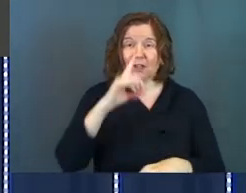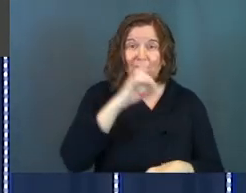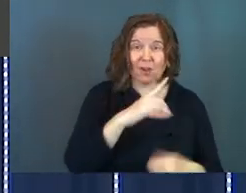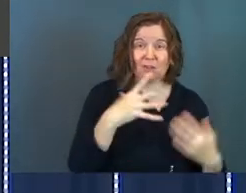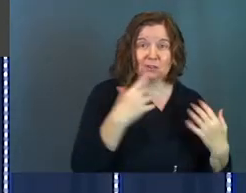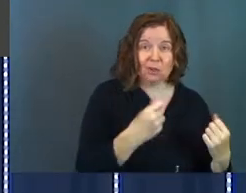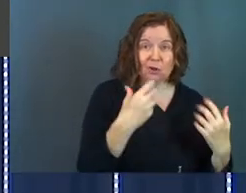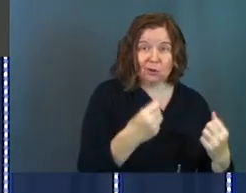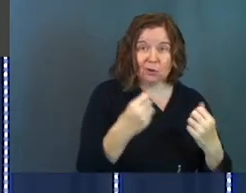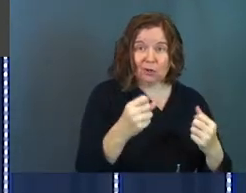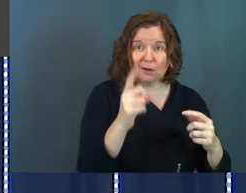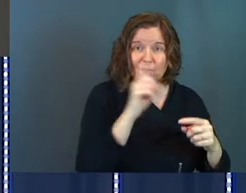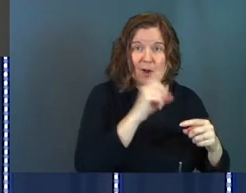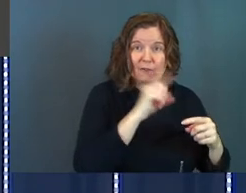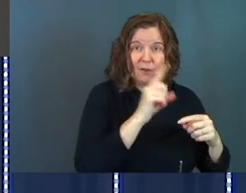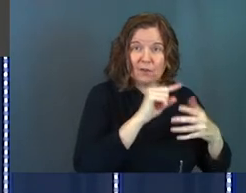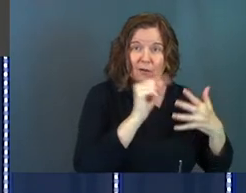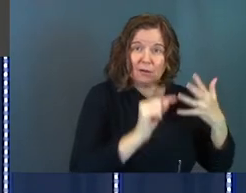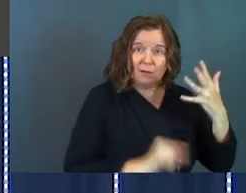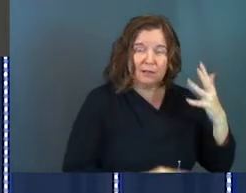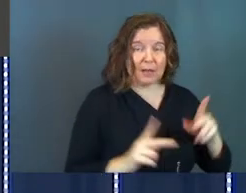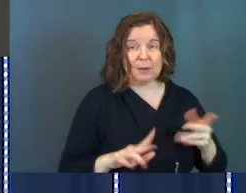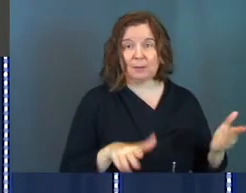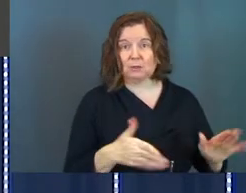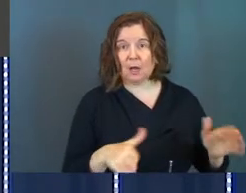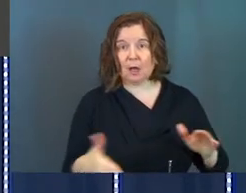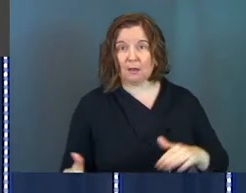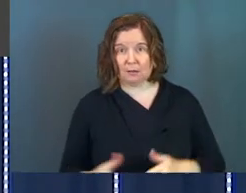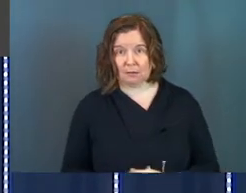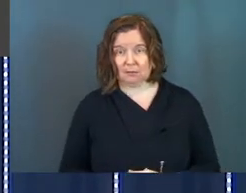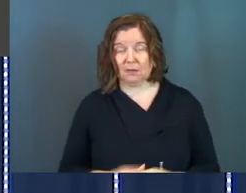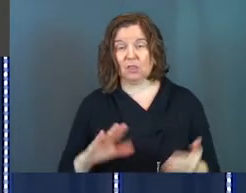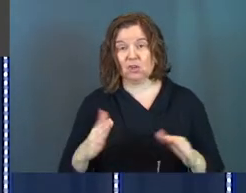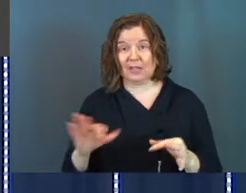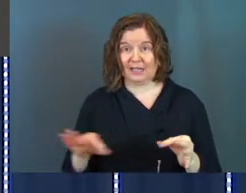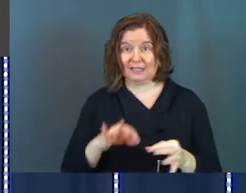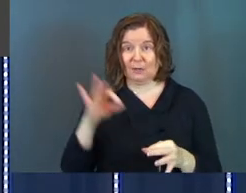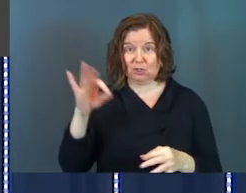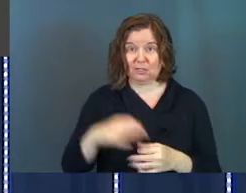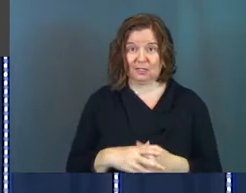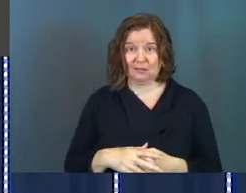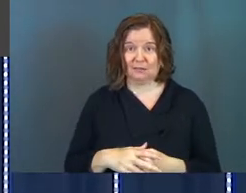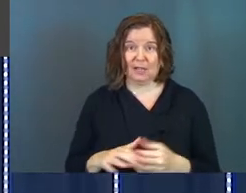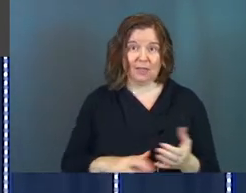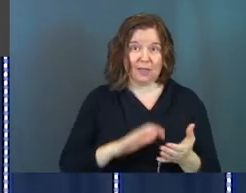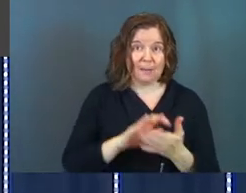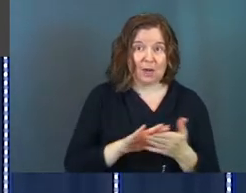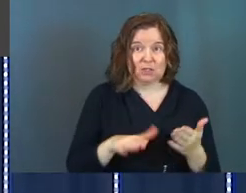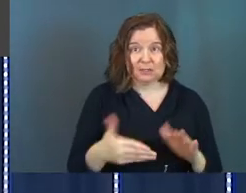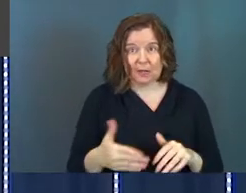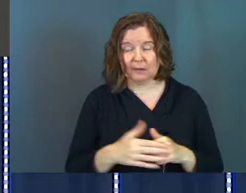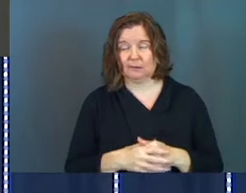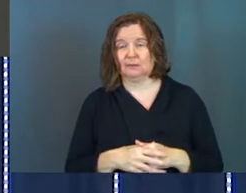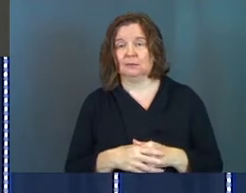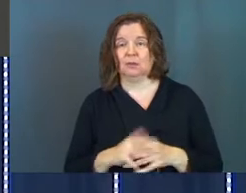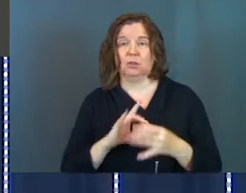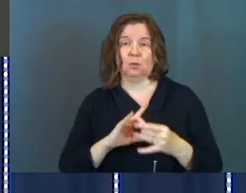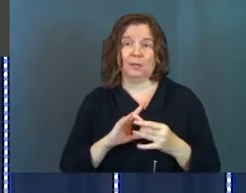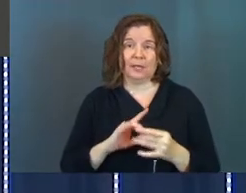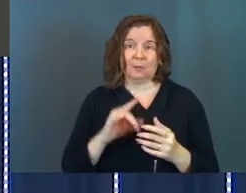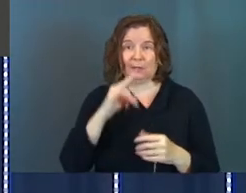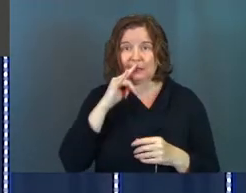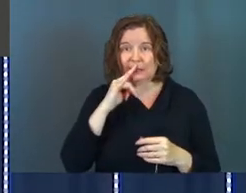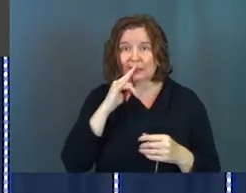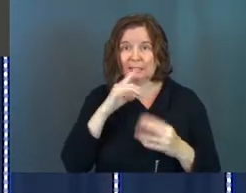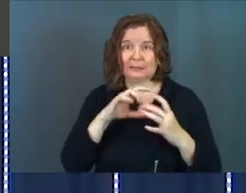cures and people are dying. They're dying spiritually and their marriages are dying. Their relationship